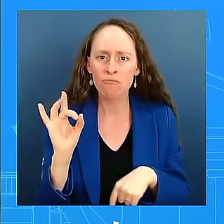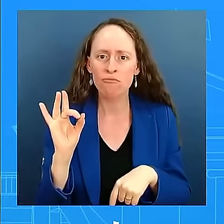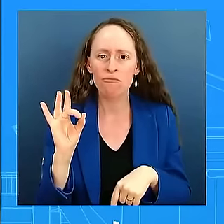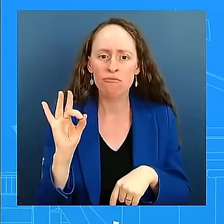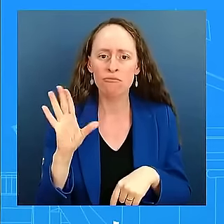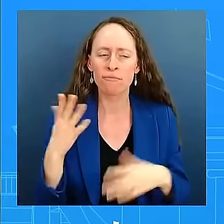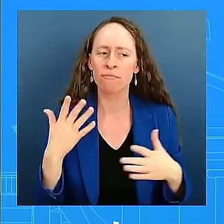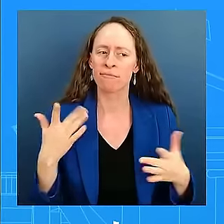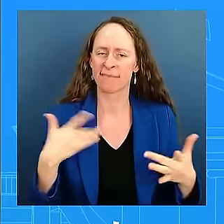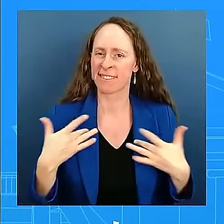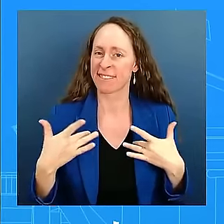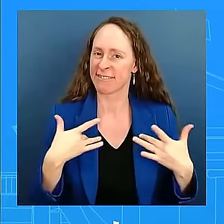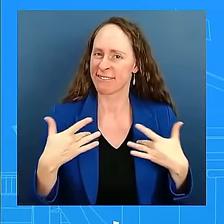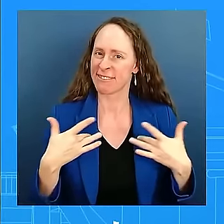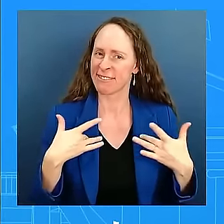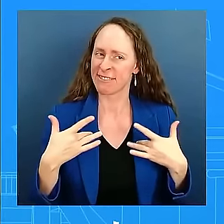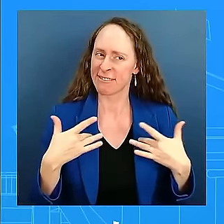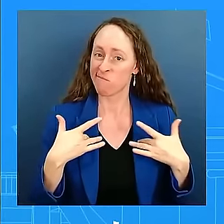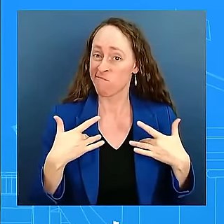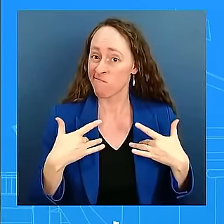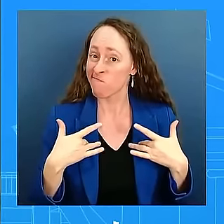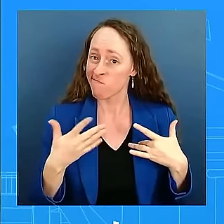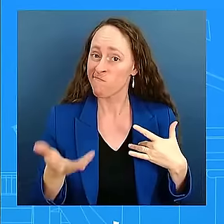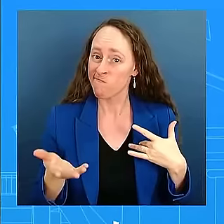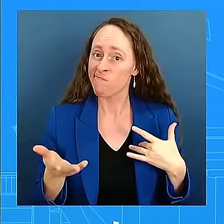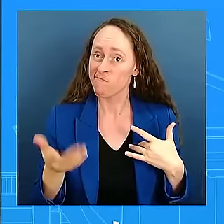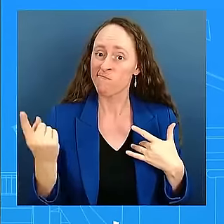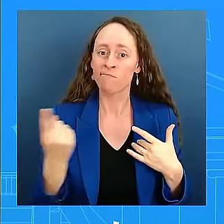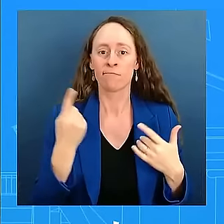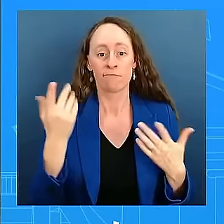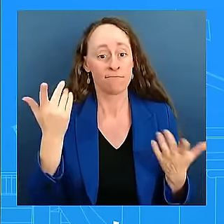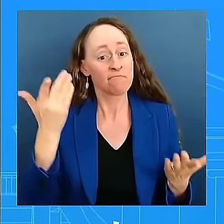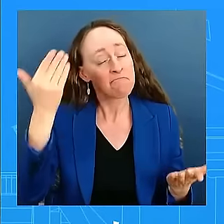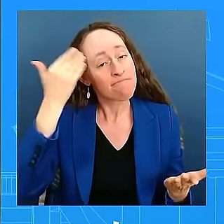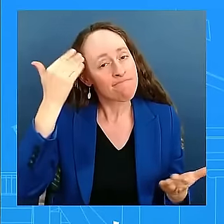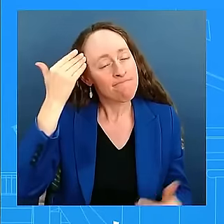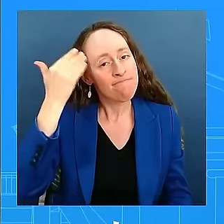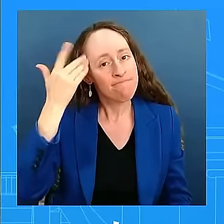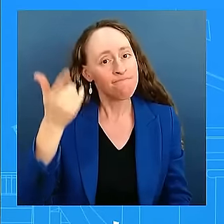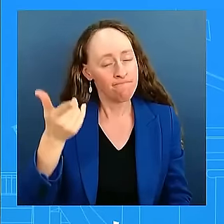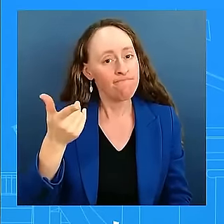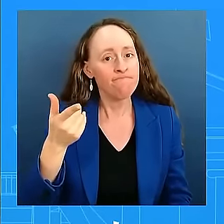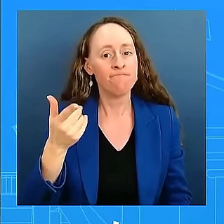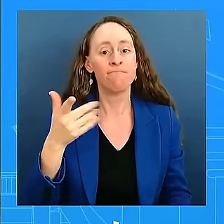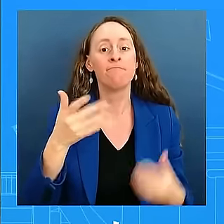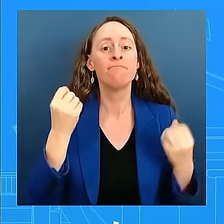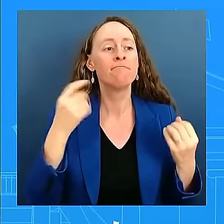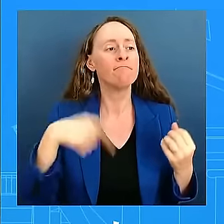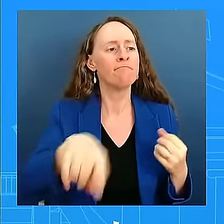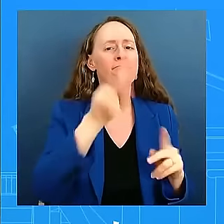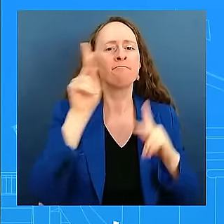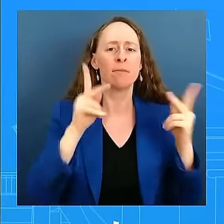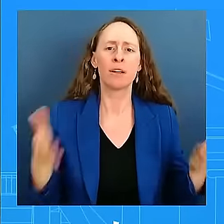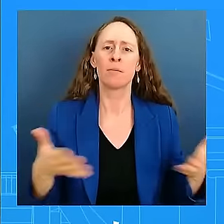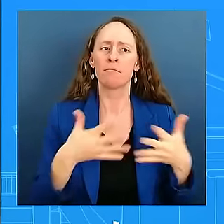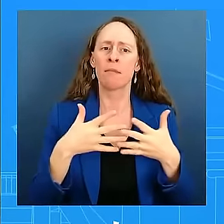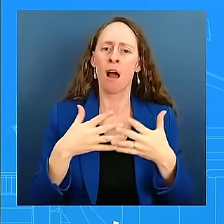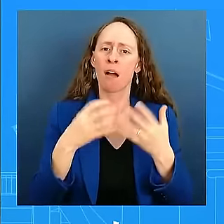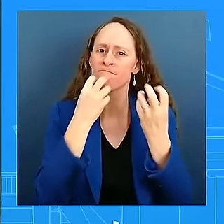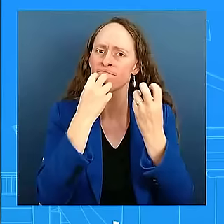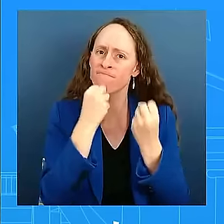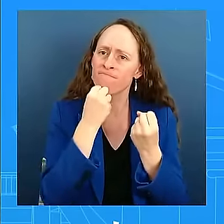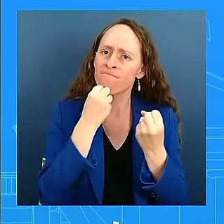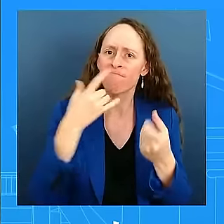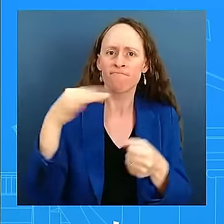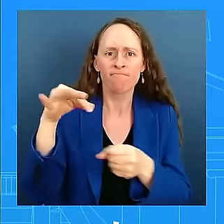And not only that, you know that Americans care about our democracy. They care. They care about preserving and protecting the